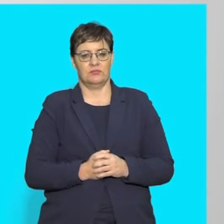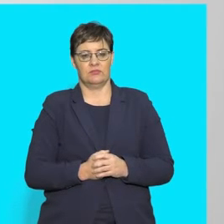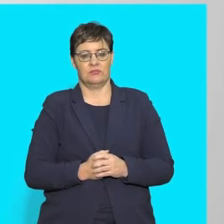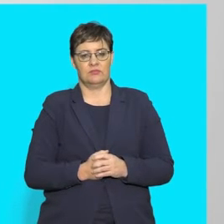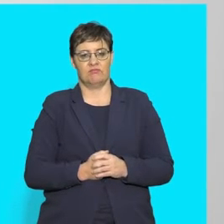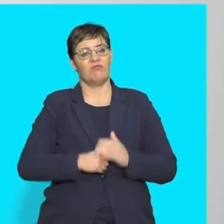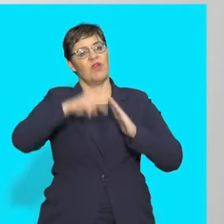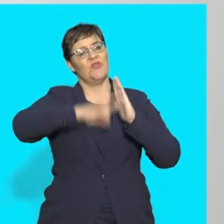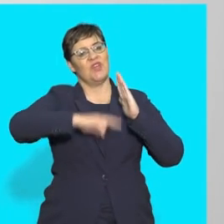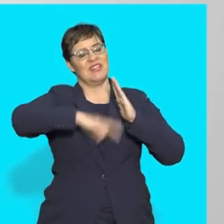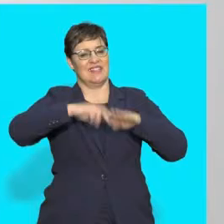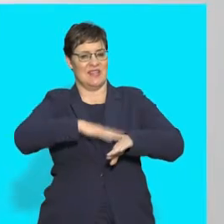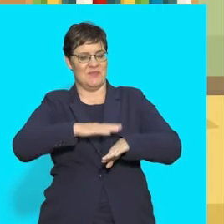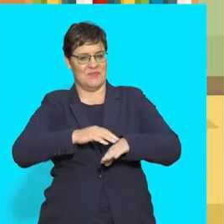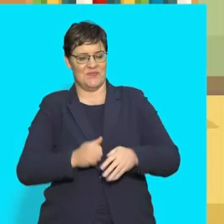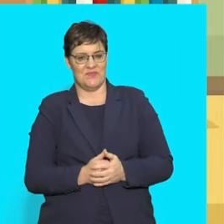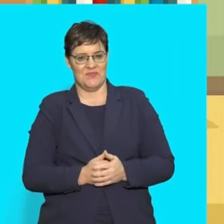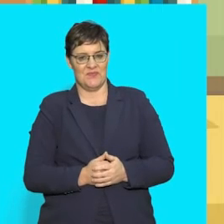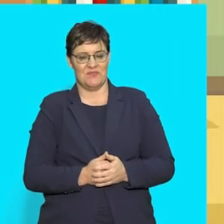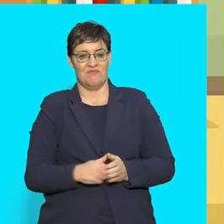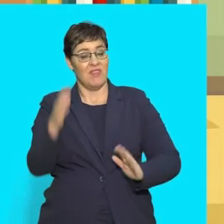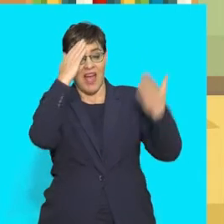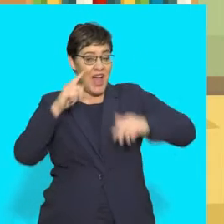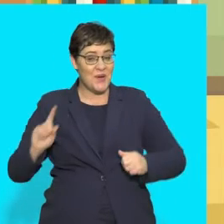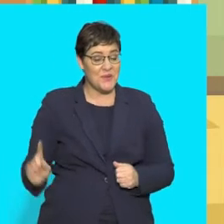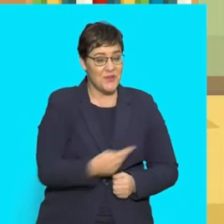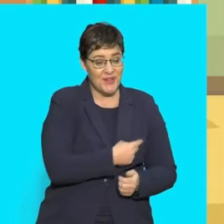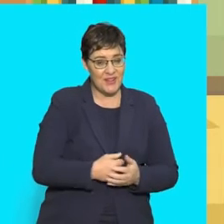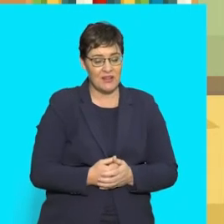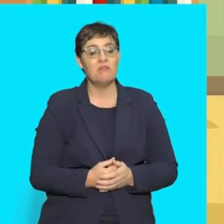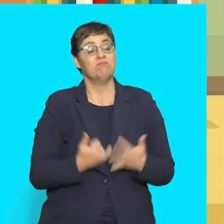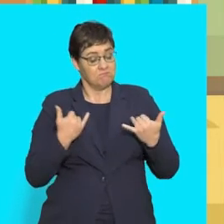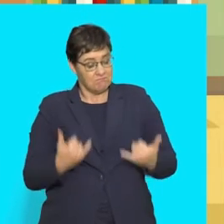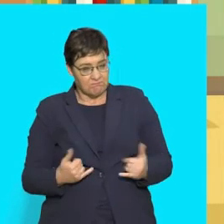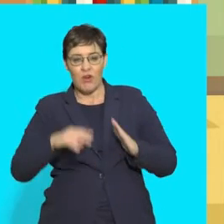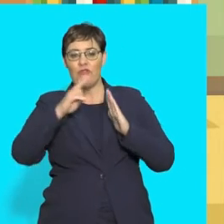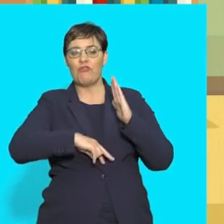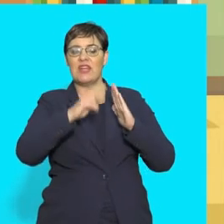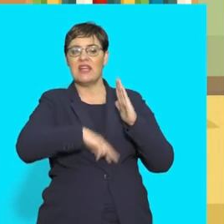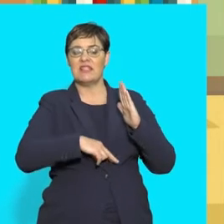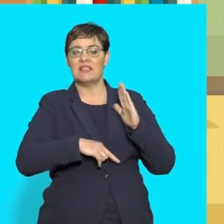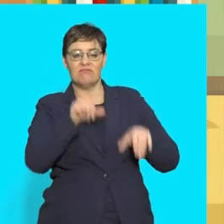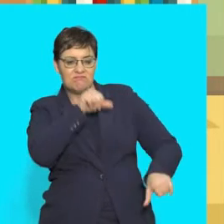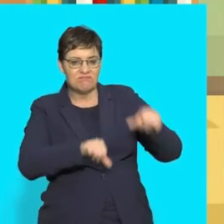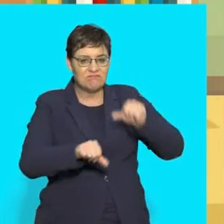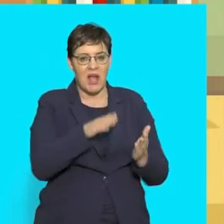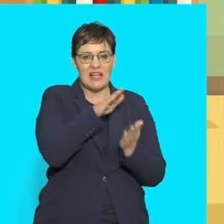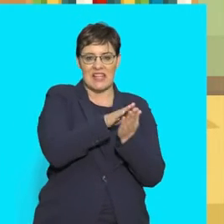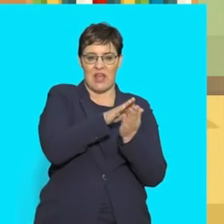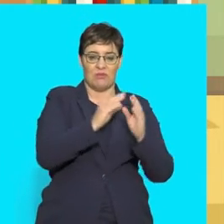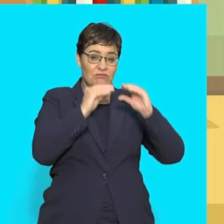Reading time! Hello everybody! We are going to read a recipe for making a sandwich.